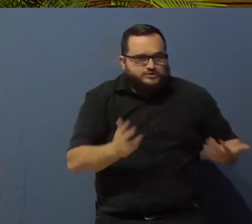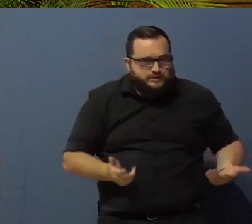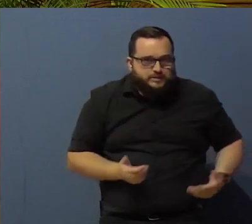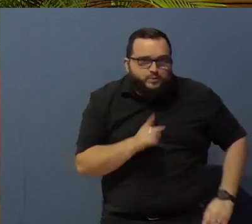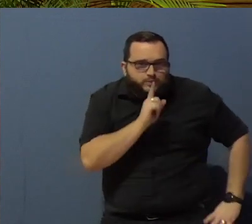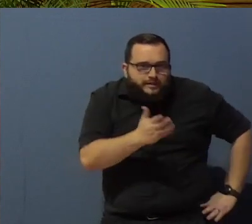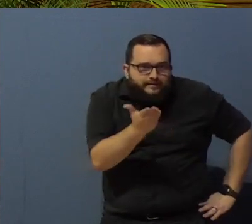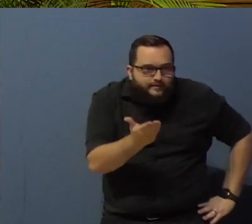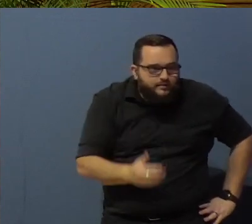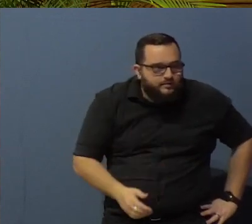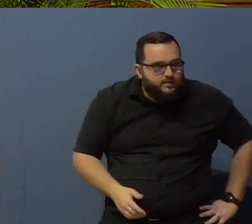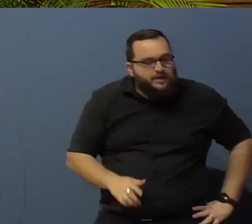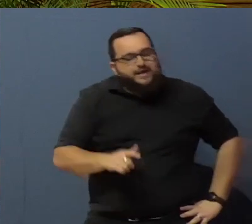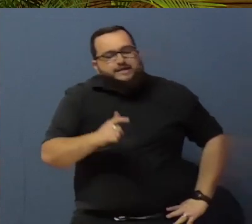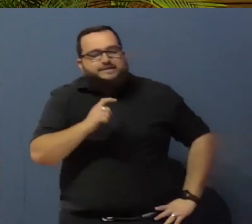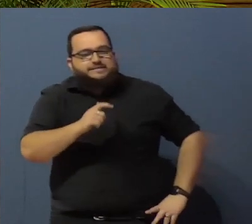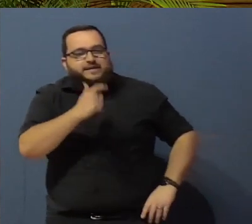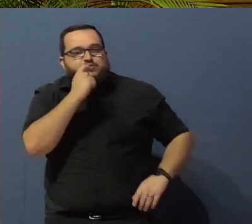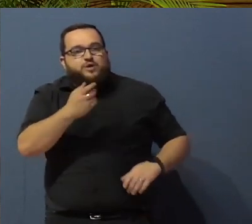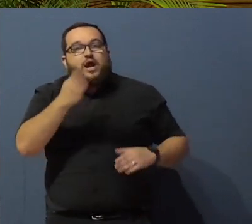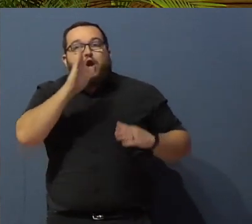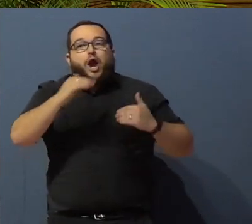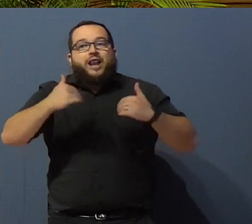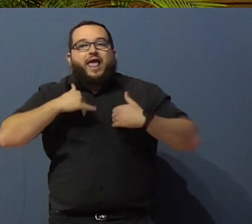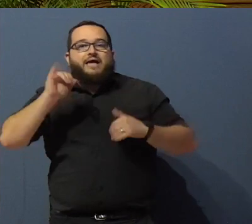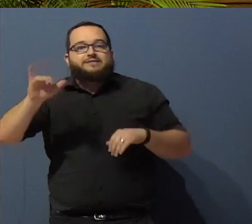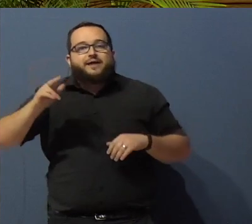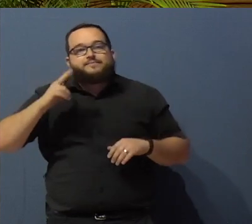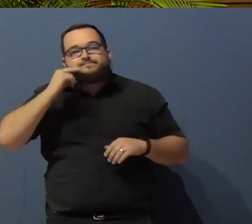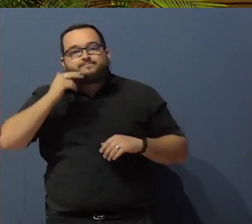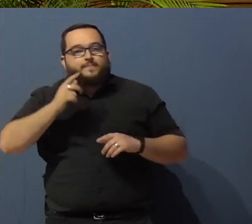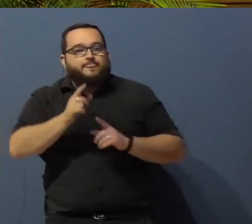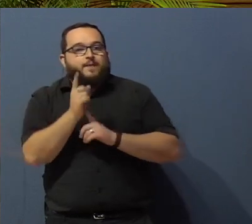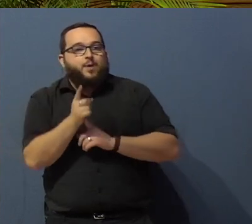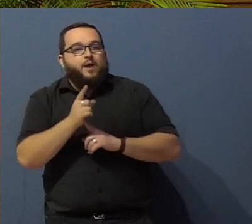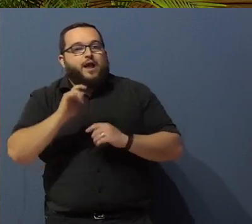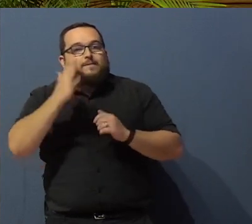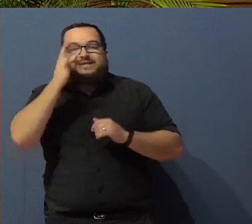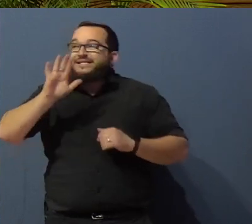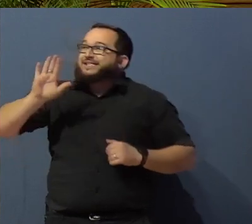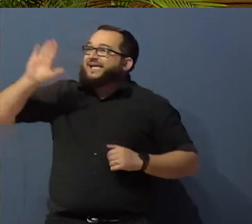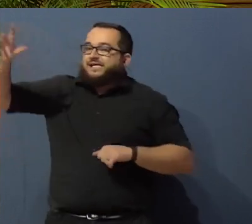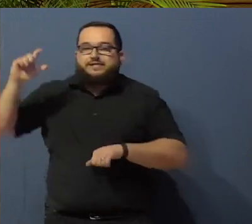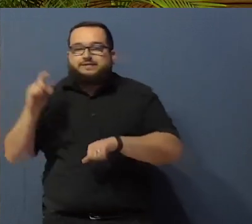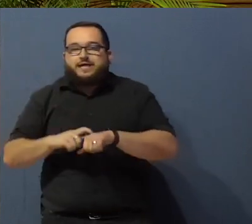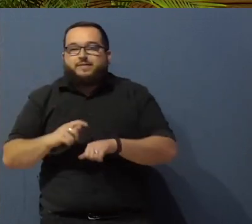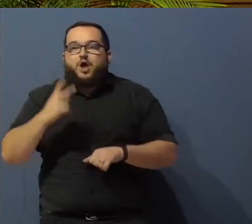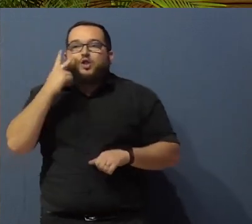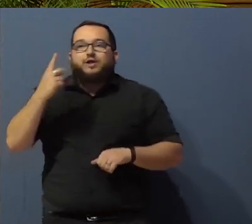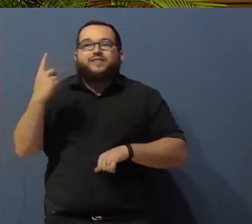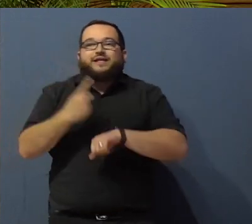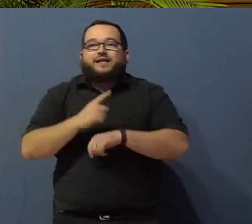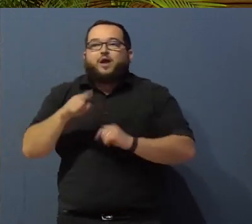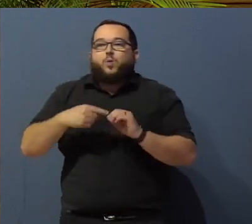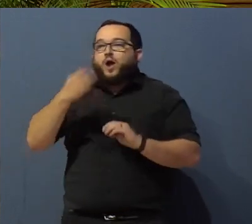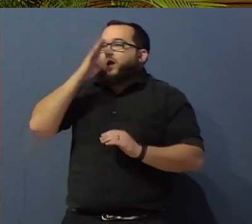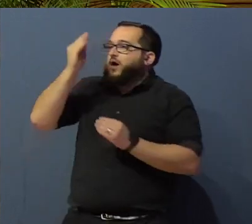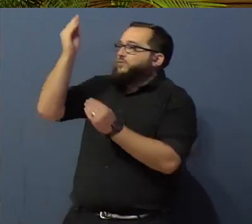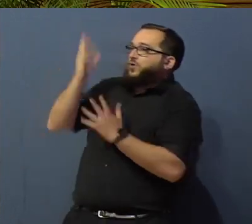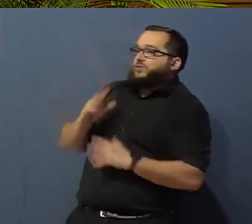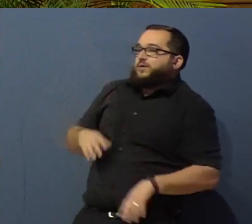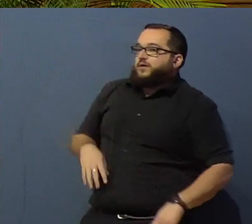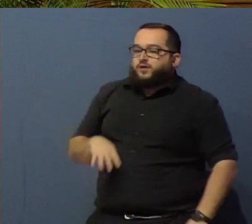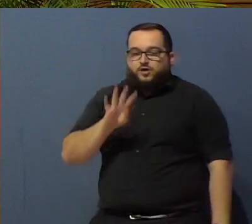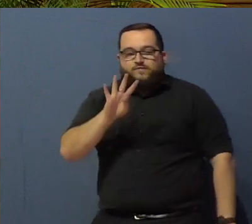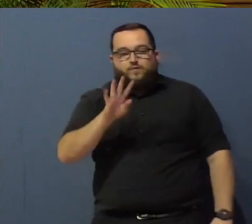has a karyos moment, which means his divine appointed time. And look at the date when he spoke to me, 4